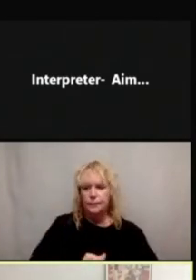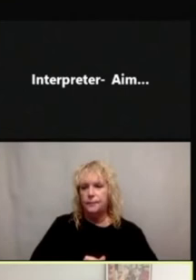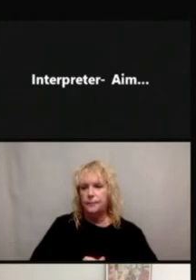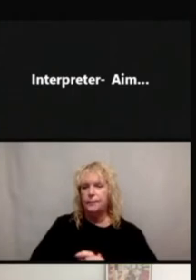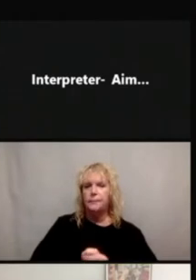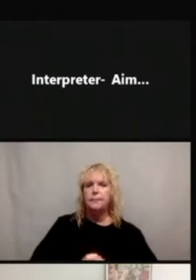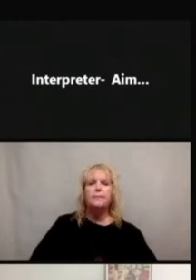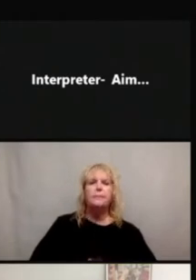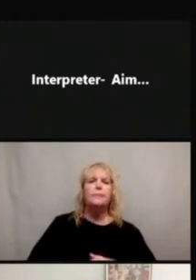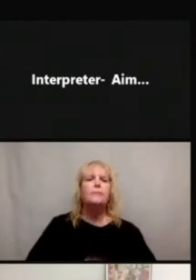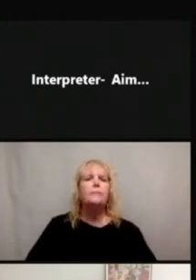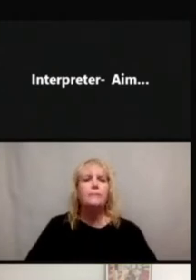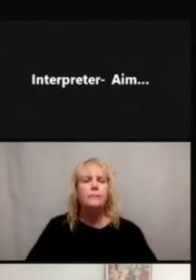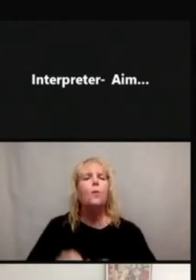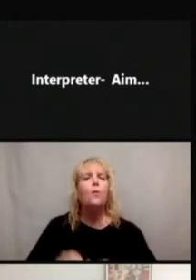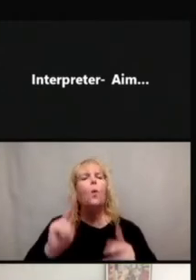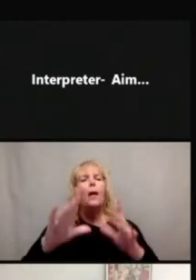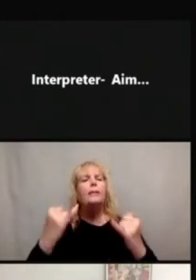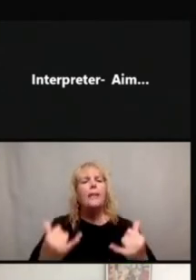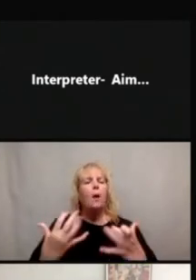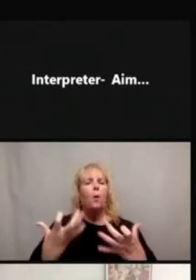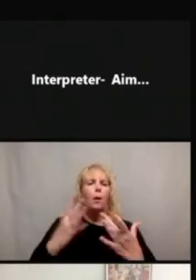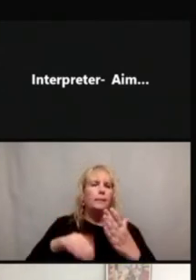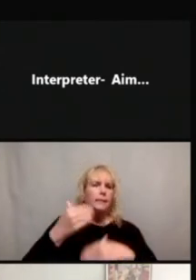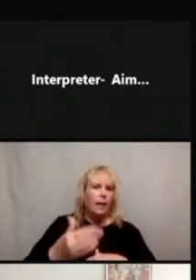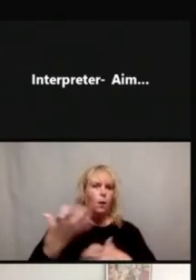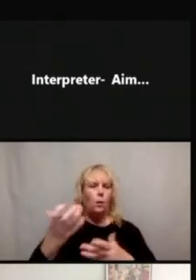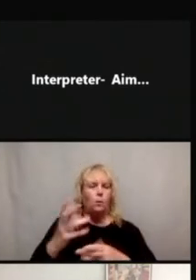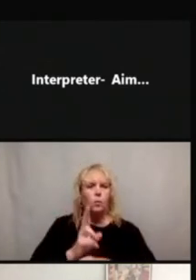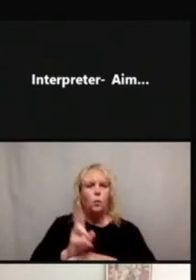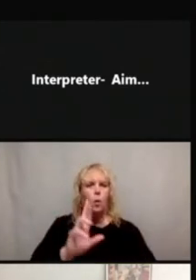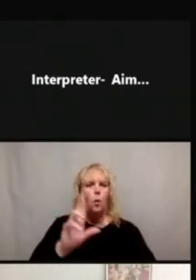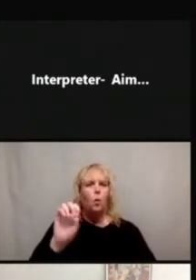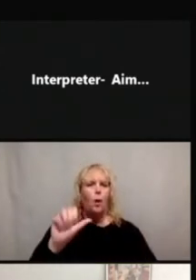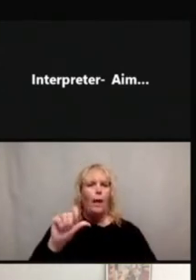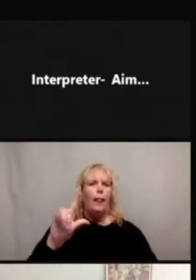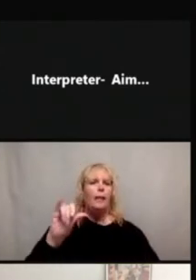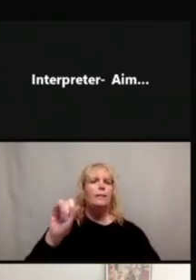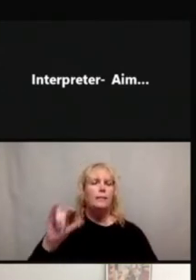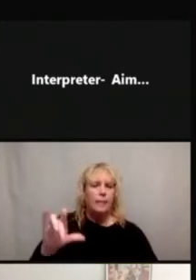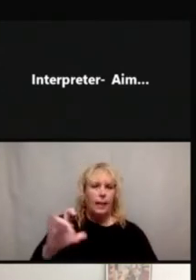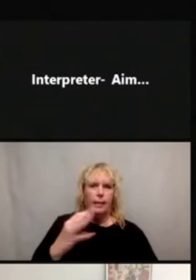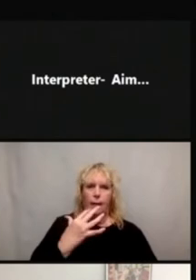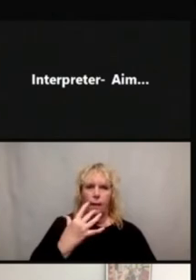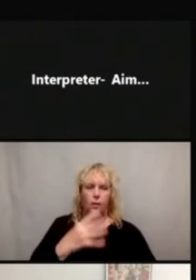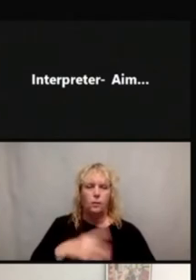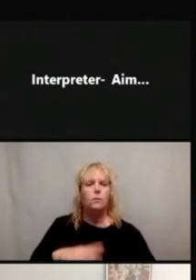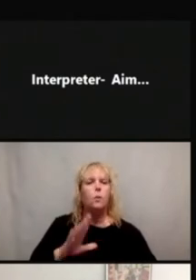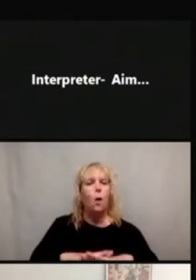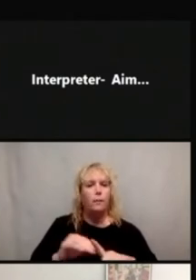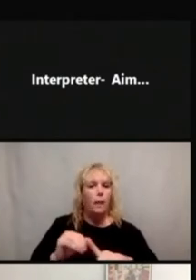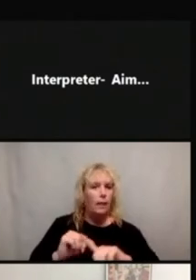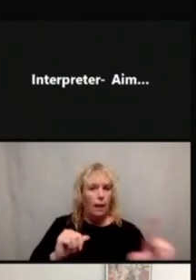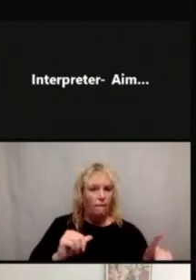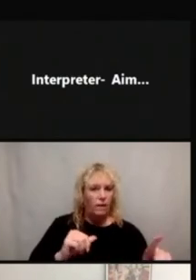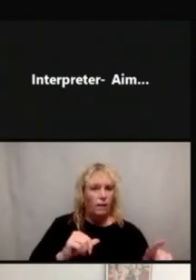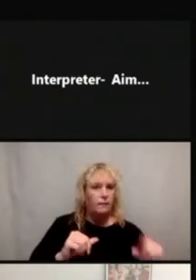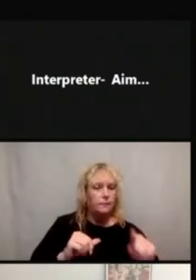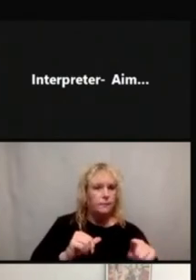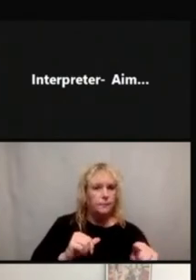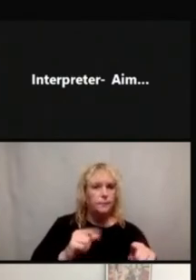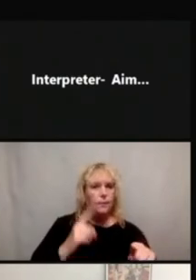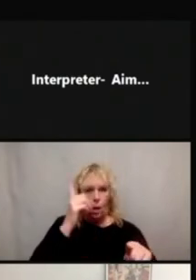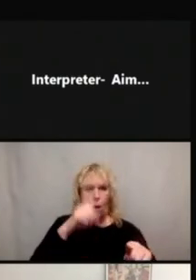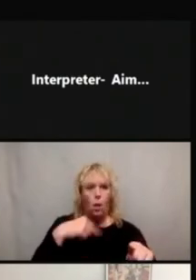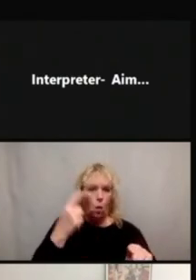So our next one is to use realistic color. And so on the left, you can see, you know, these look like